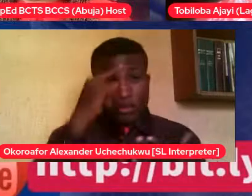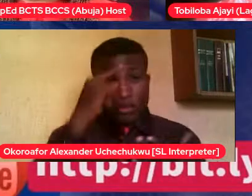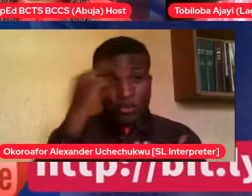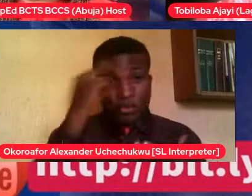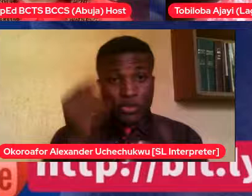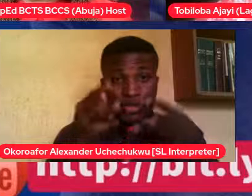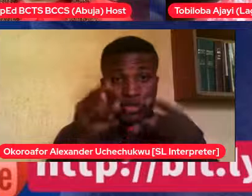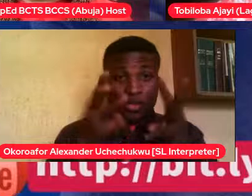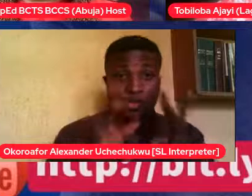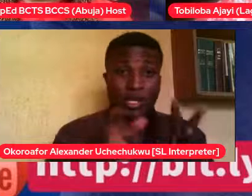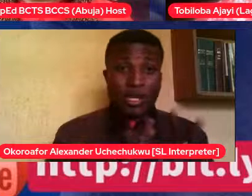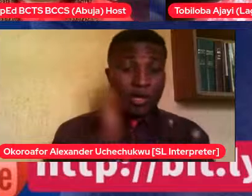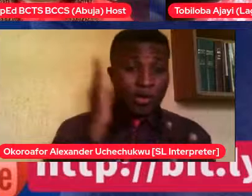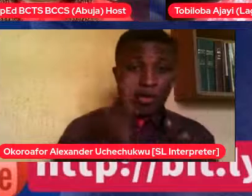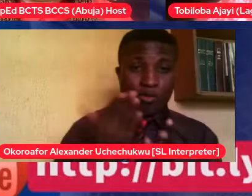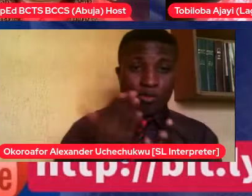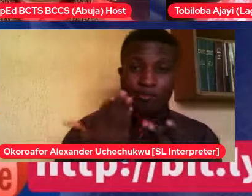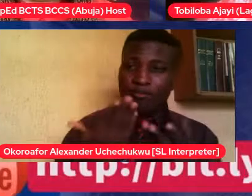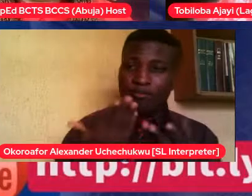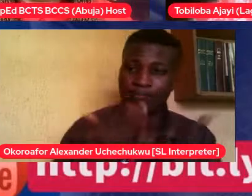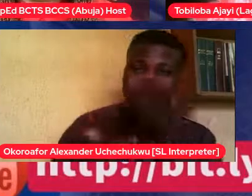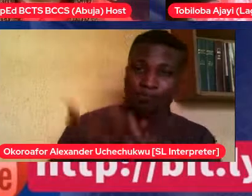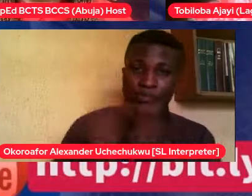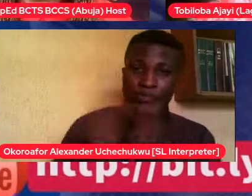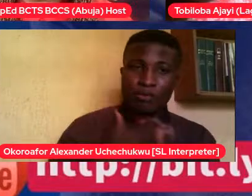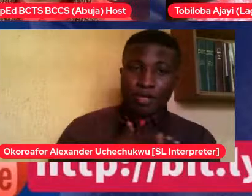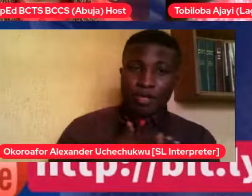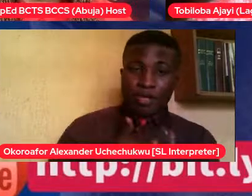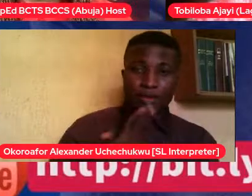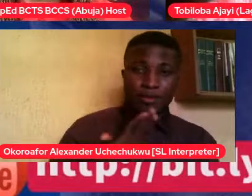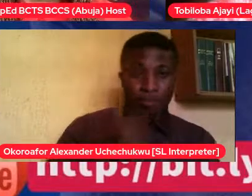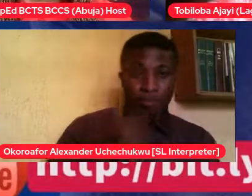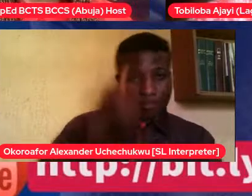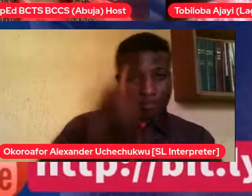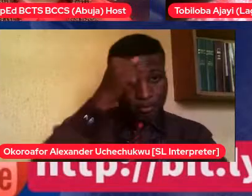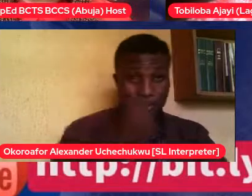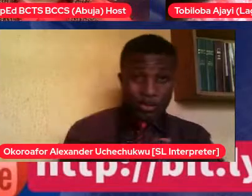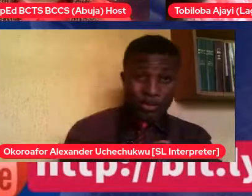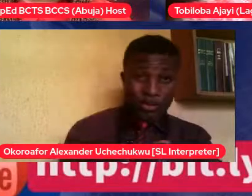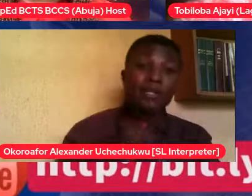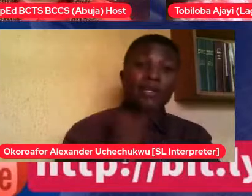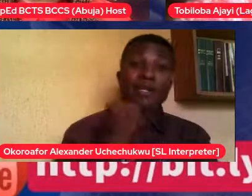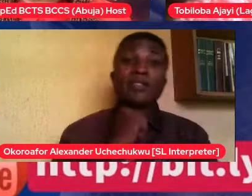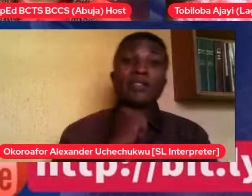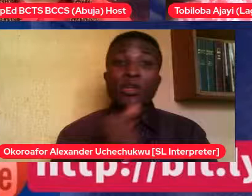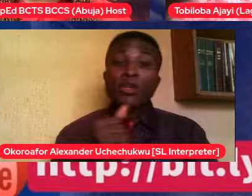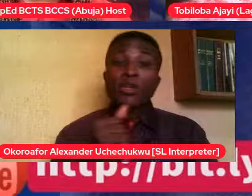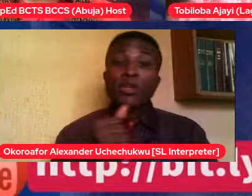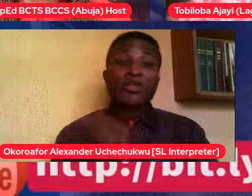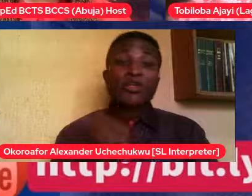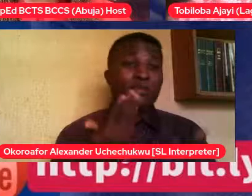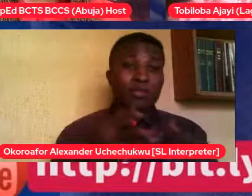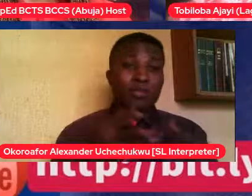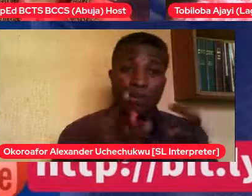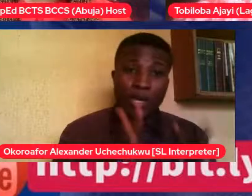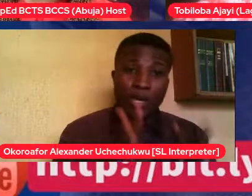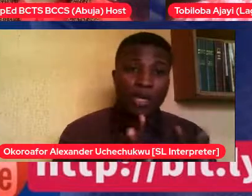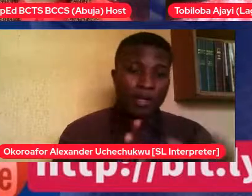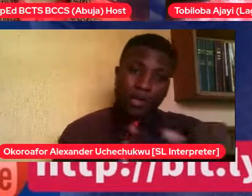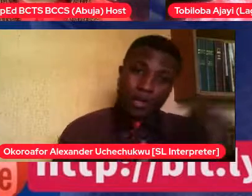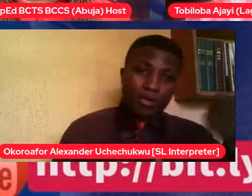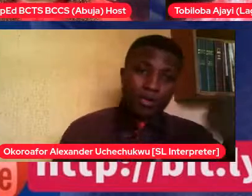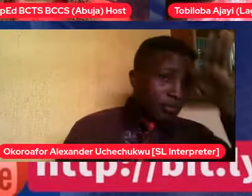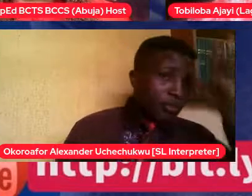fundamental is, as long as you know how to communicate, tell them these things are expected. These things are